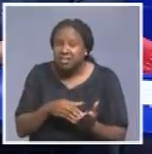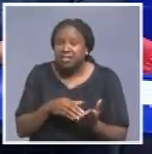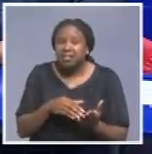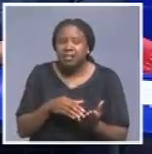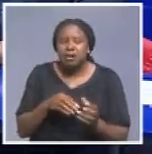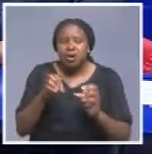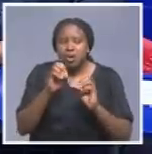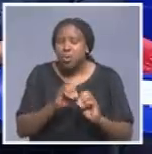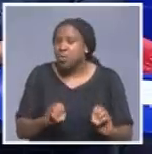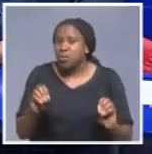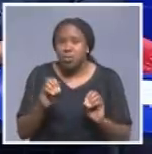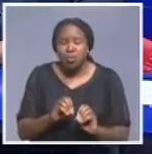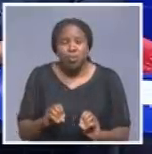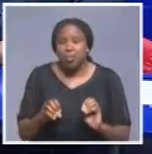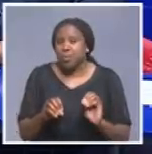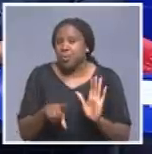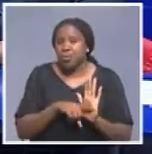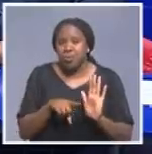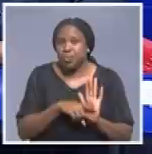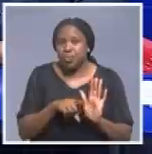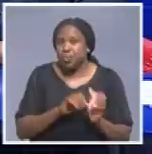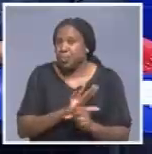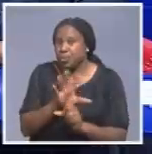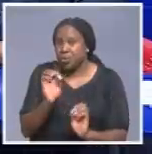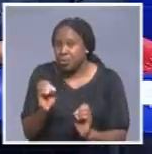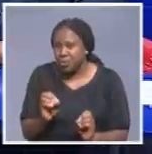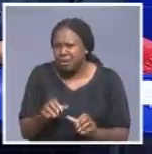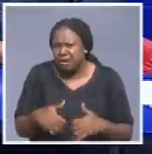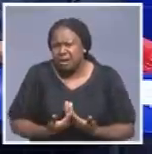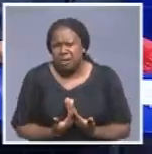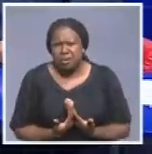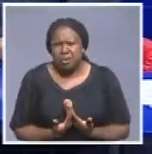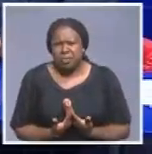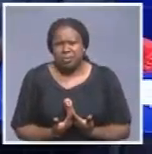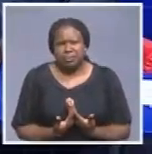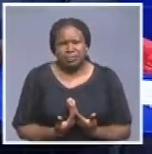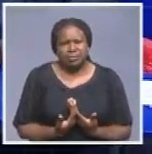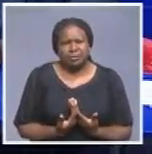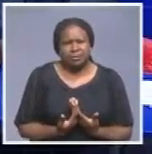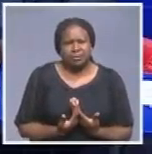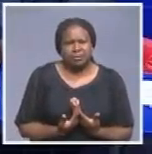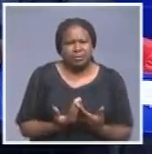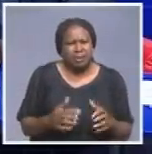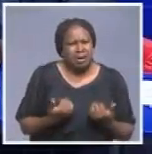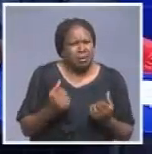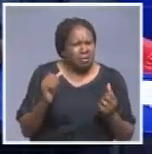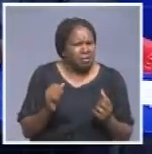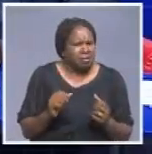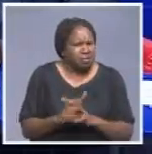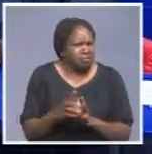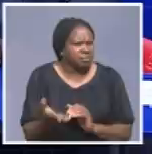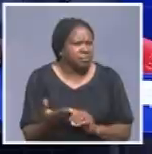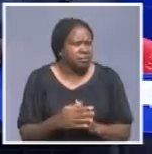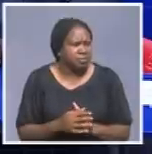no symptoms were detected. How effective is our testing equipment in that scenario? Thank you very much for that question.